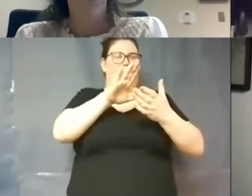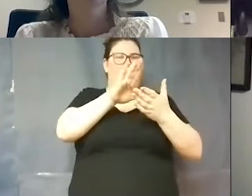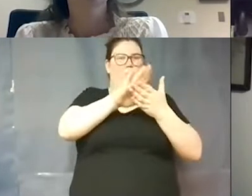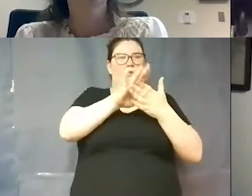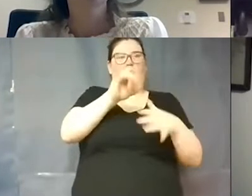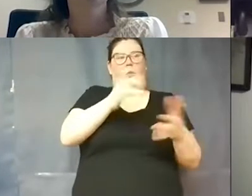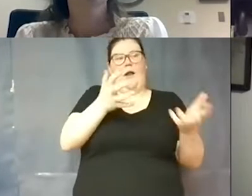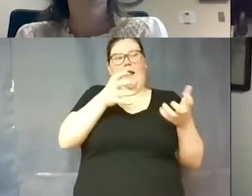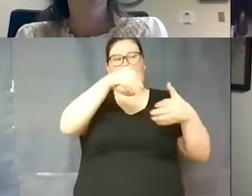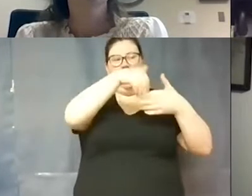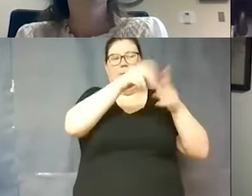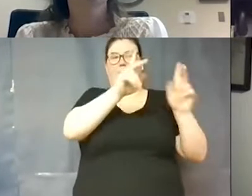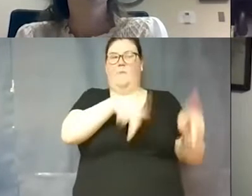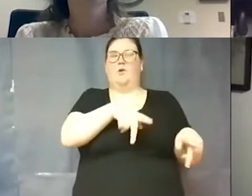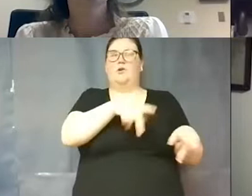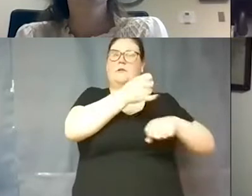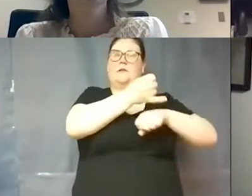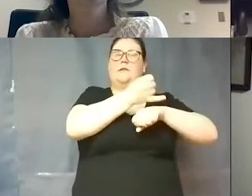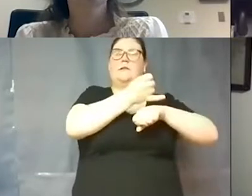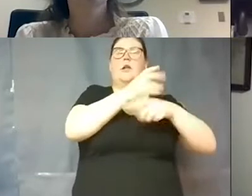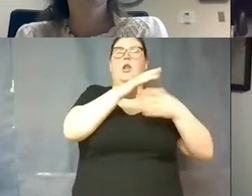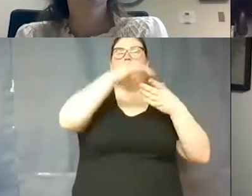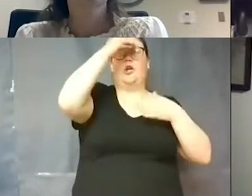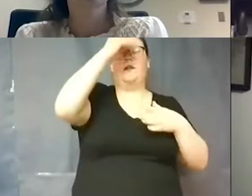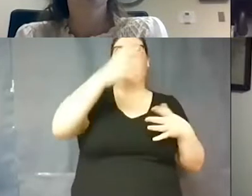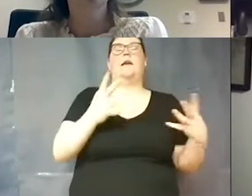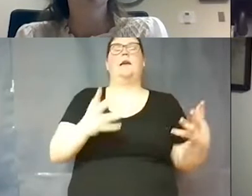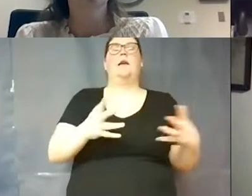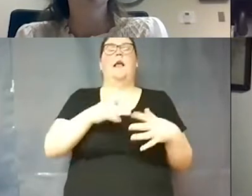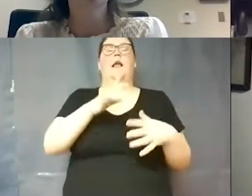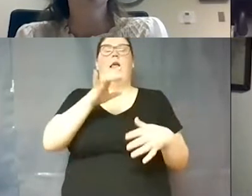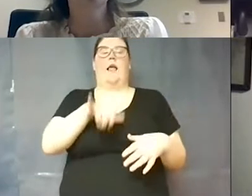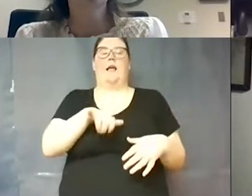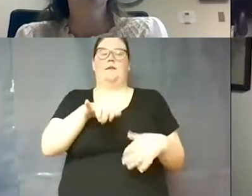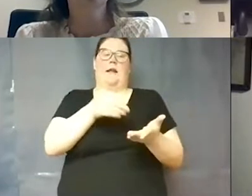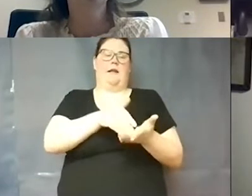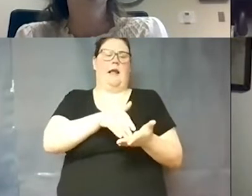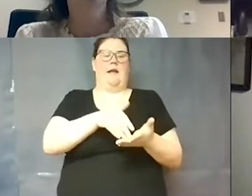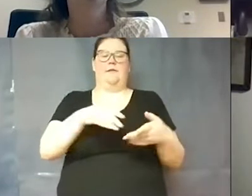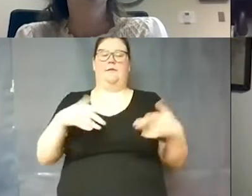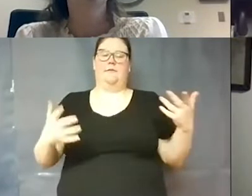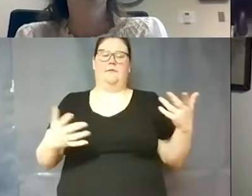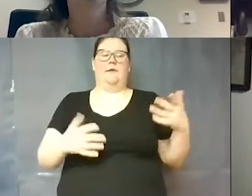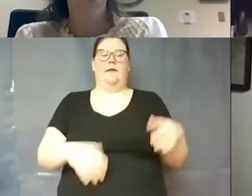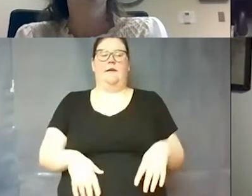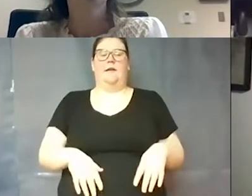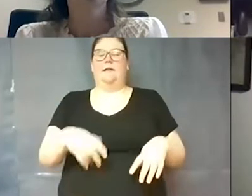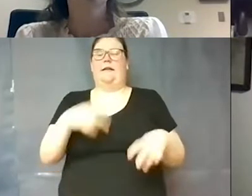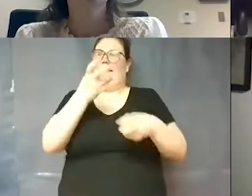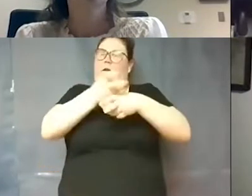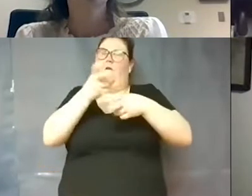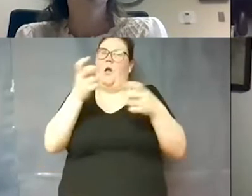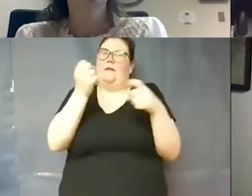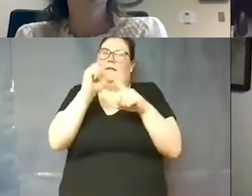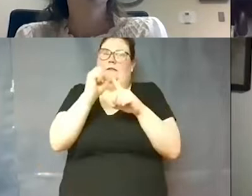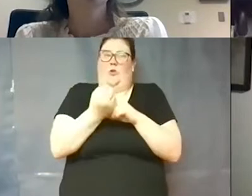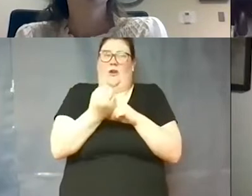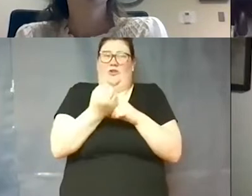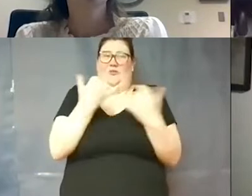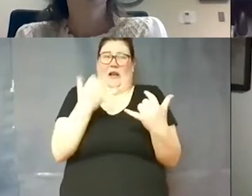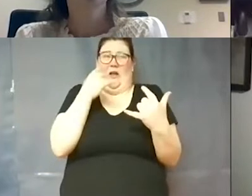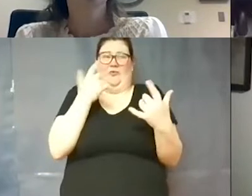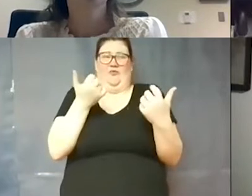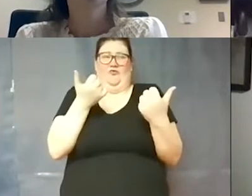uh as much as possible but that's a once again it's kind of a and that's a difficult situation we're in is trying to navigate